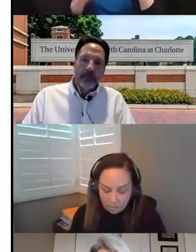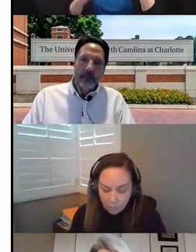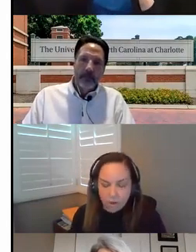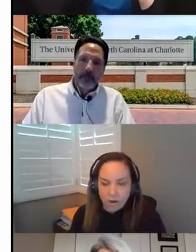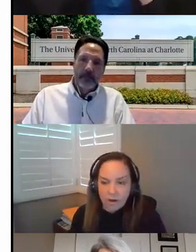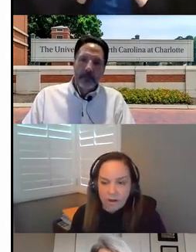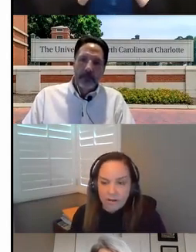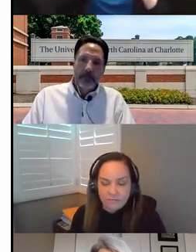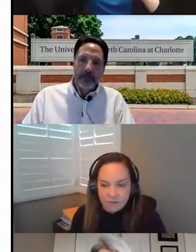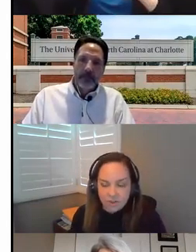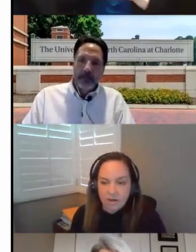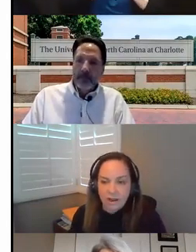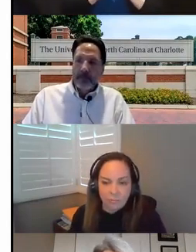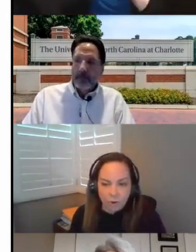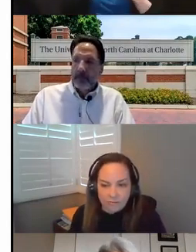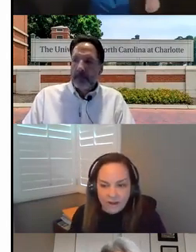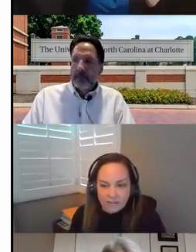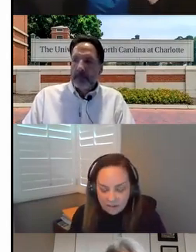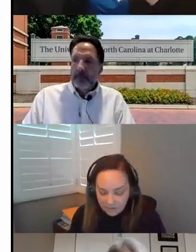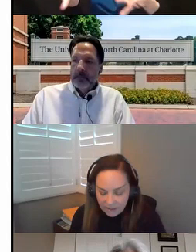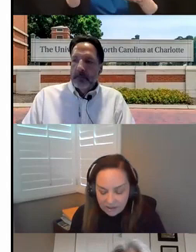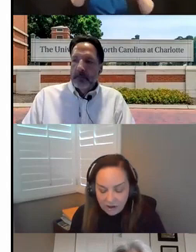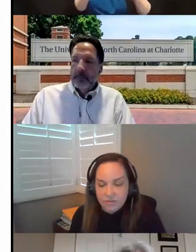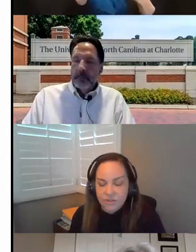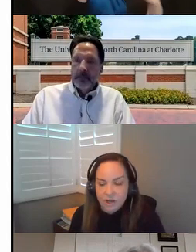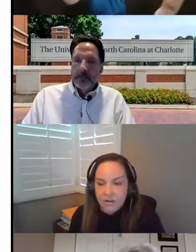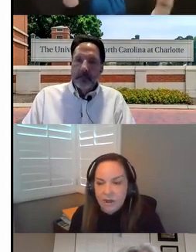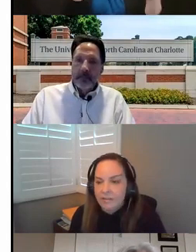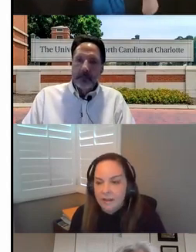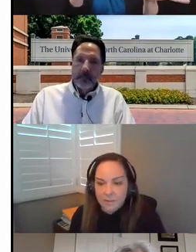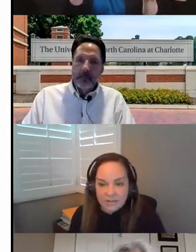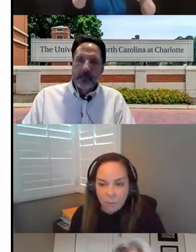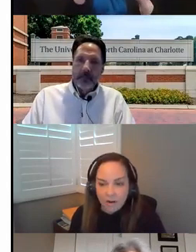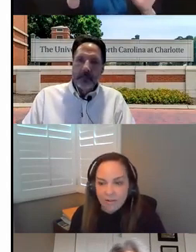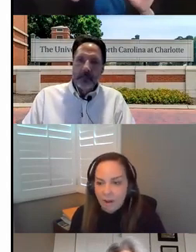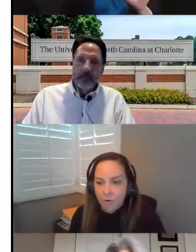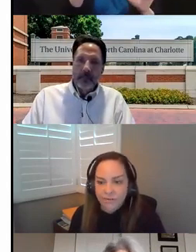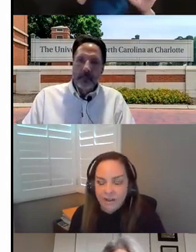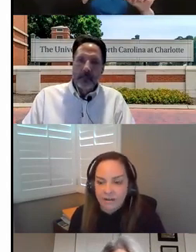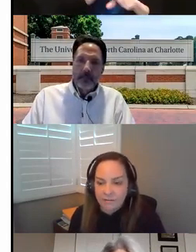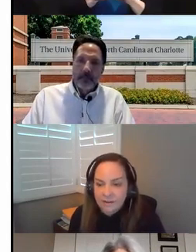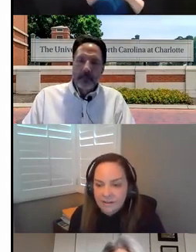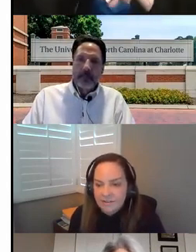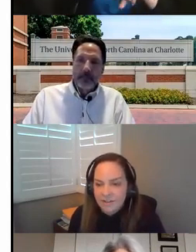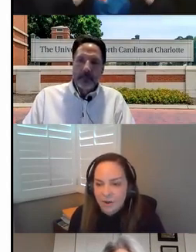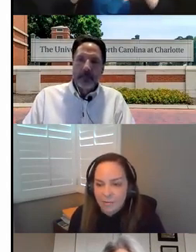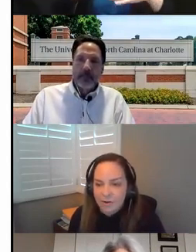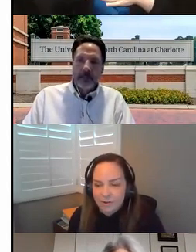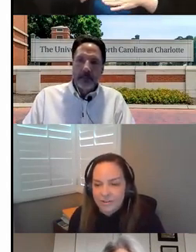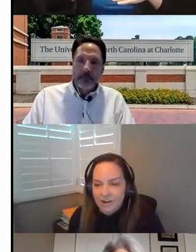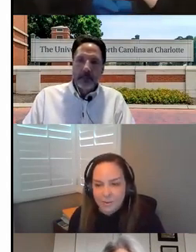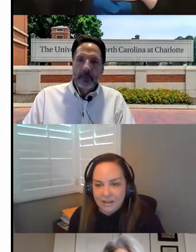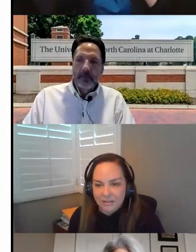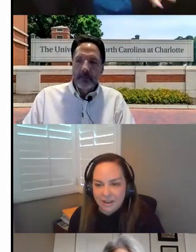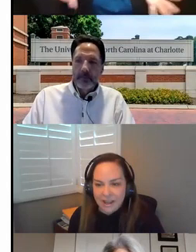more efficient and more effective. And I can also tell you that it makes our work a lot more fun. So I would